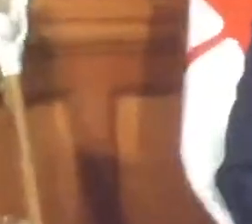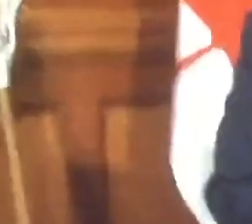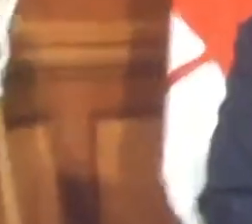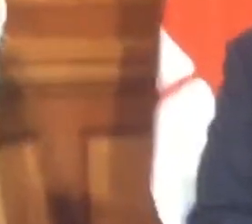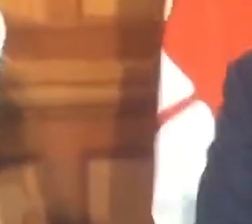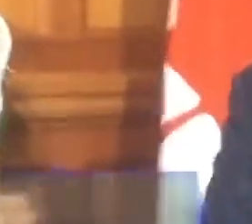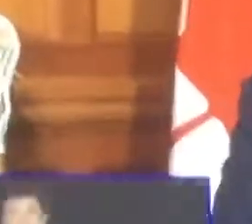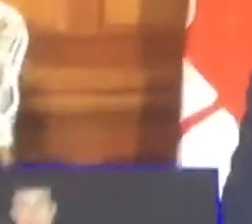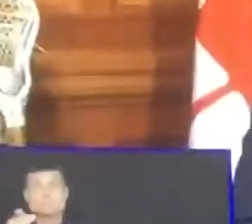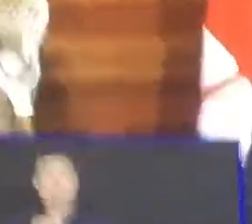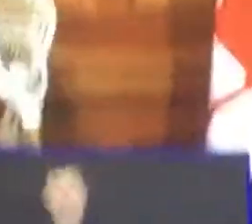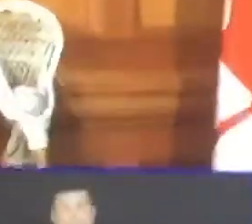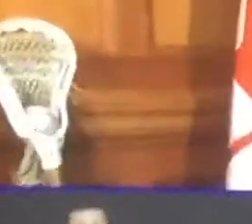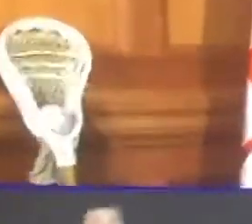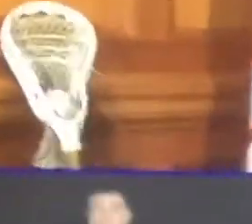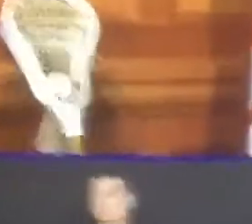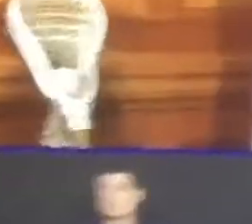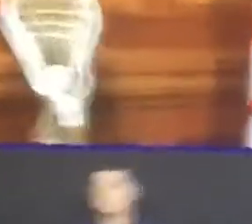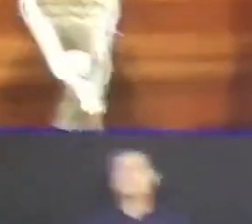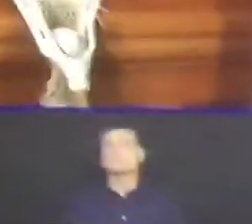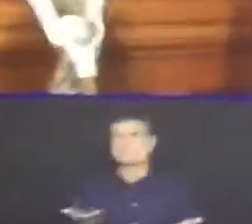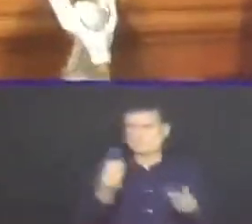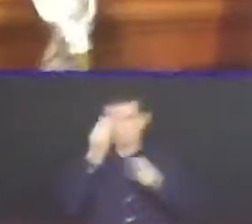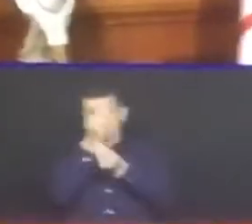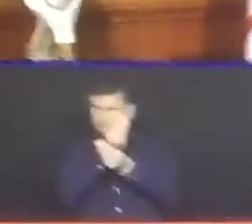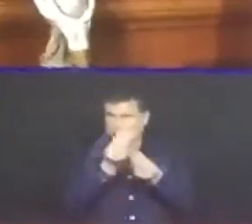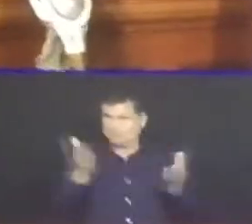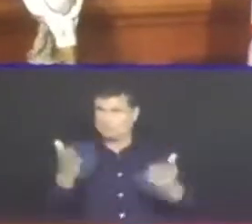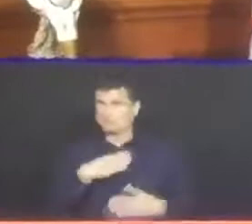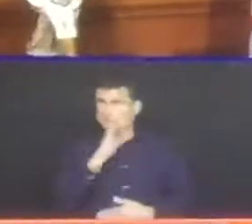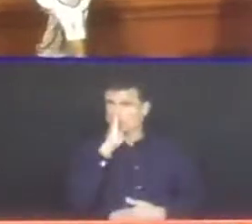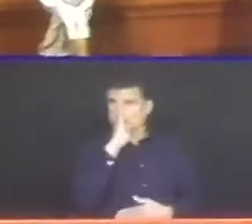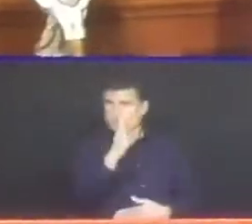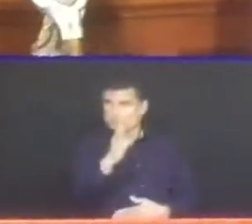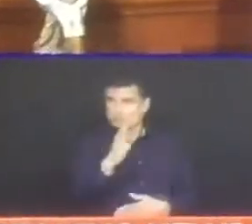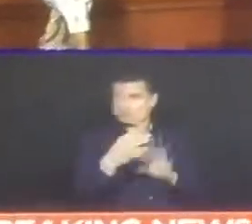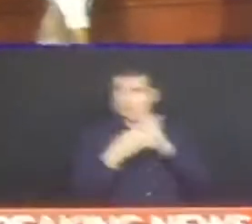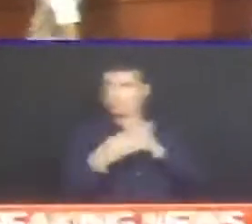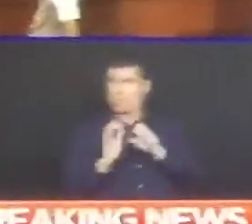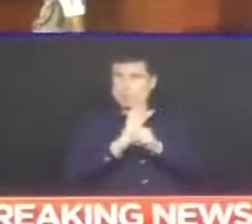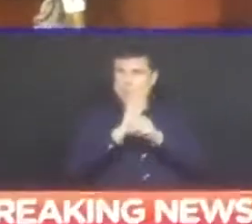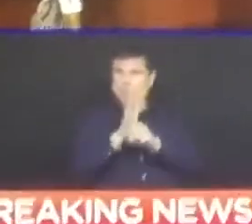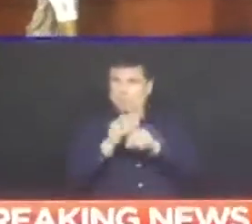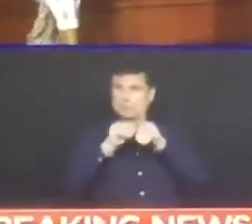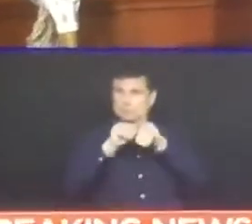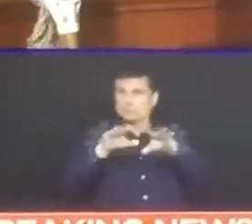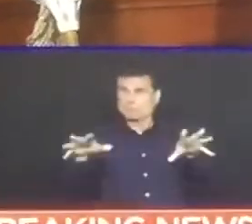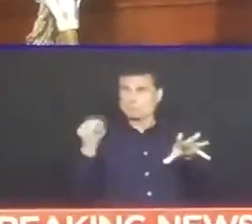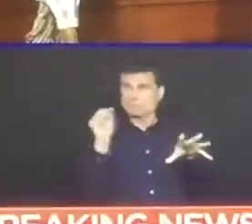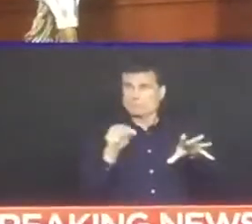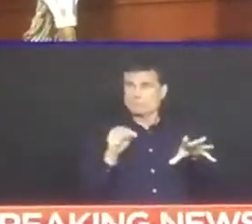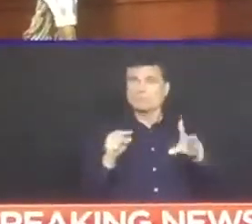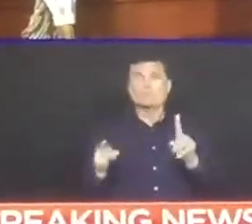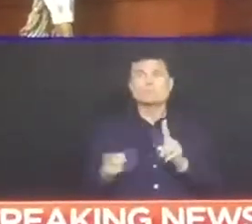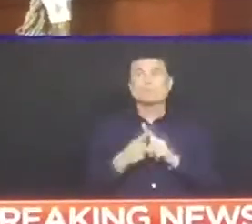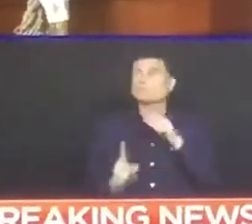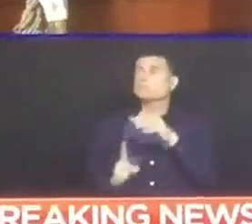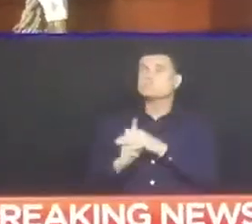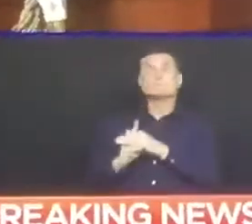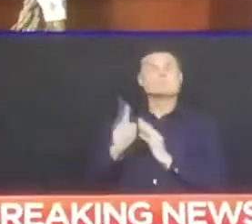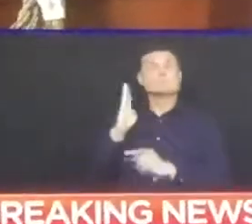first case of COVID-19 was confirmed in BC. Since that first case, we've activated BC's pandemic response plan.